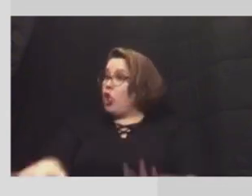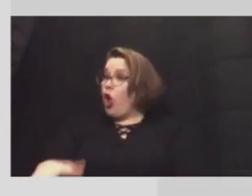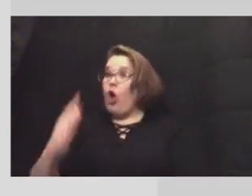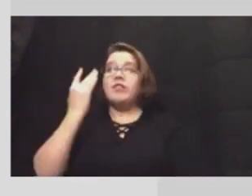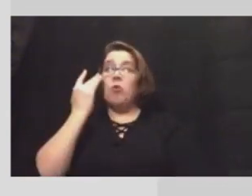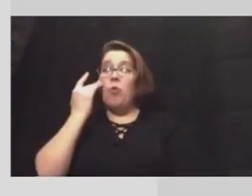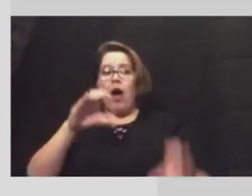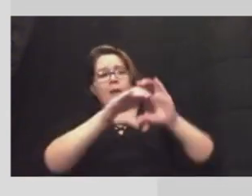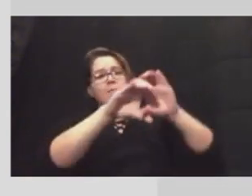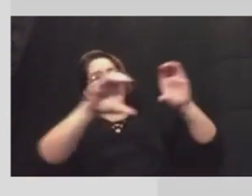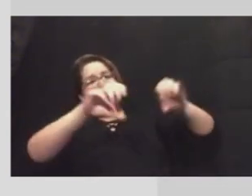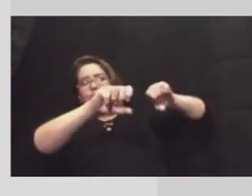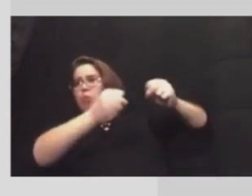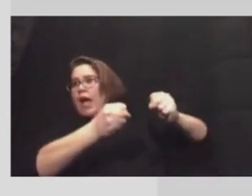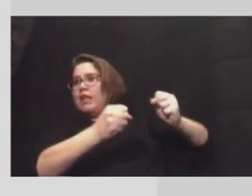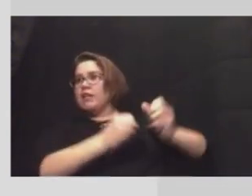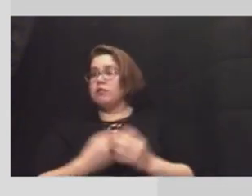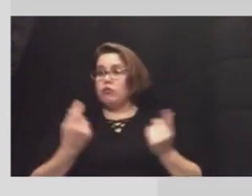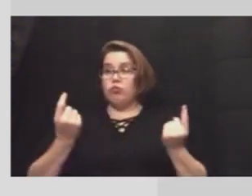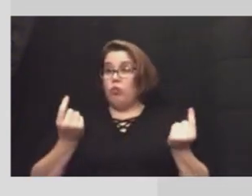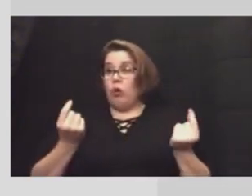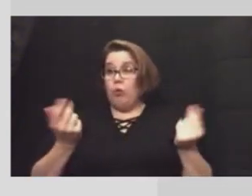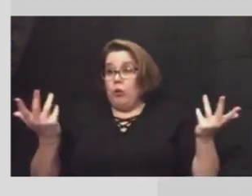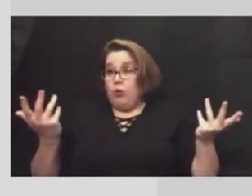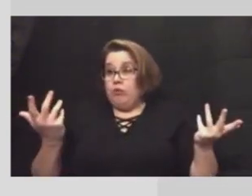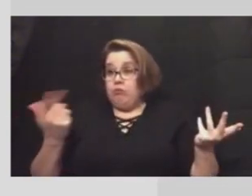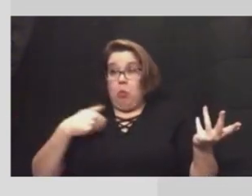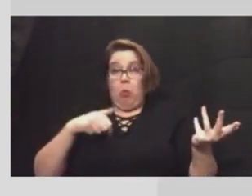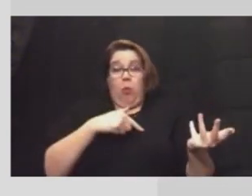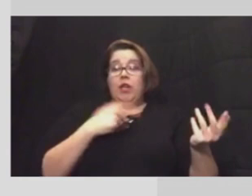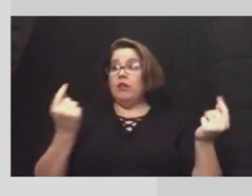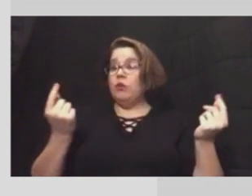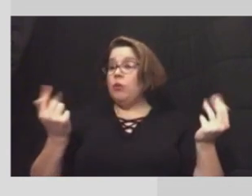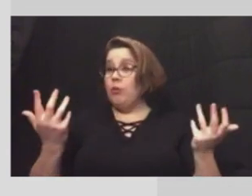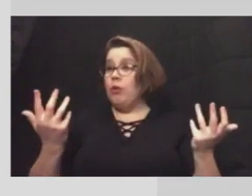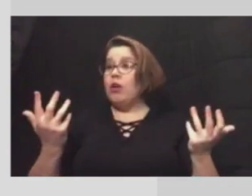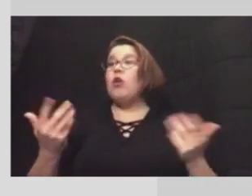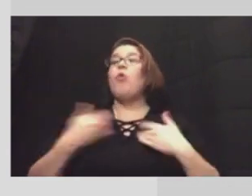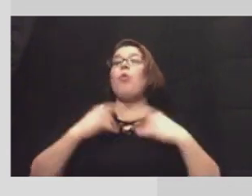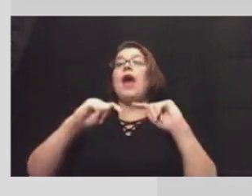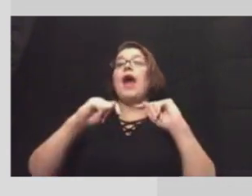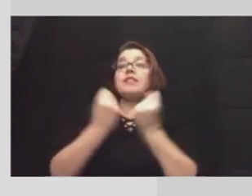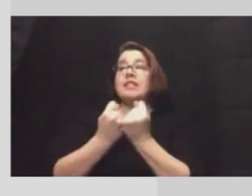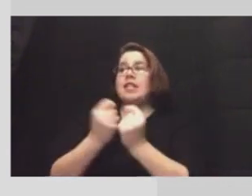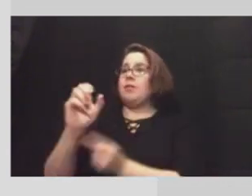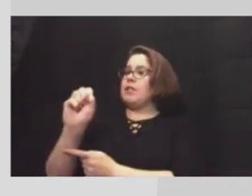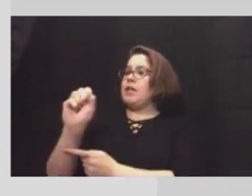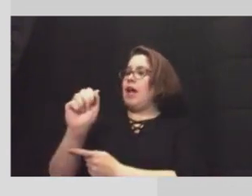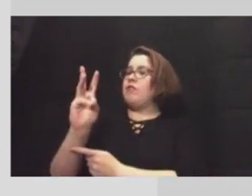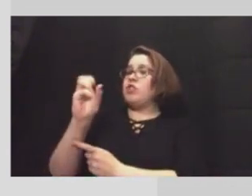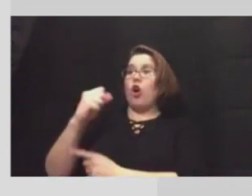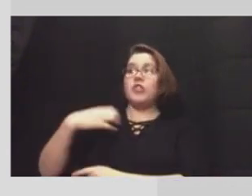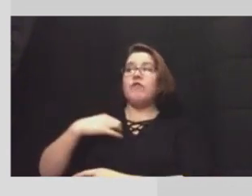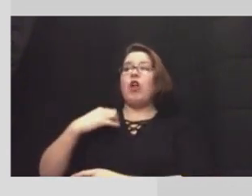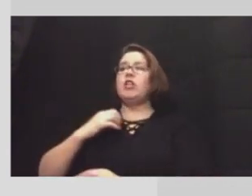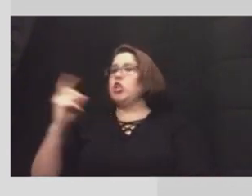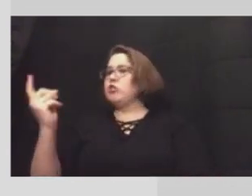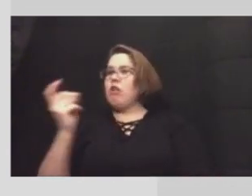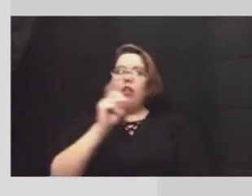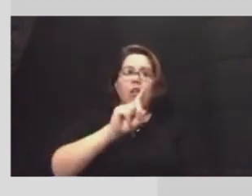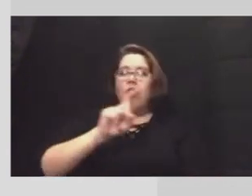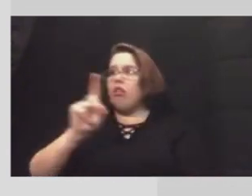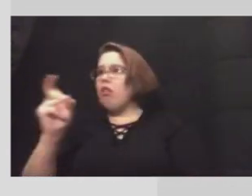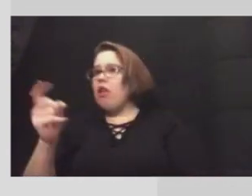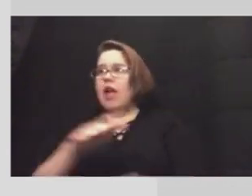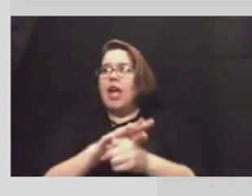breaks. So what are we doing about that? We have teams of SAWS volunteers walking neighborhoods looking